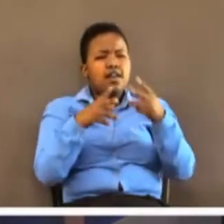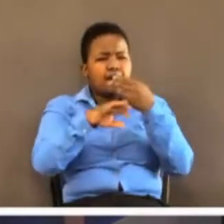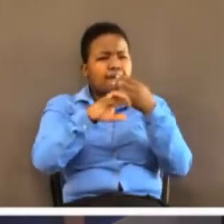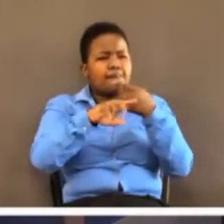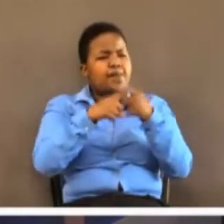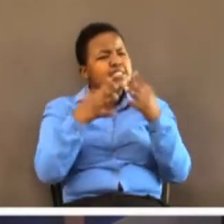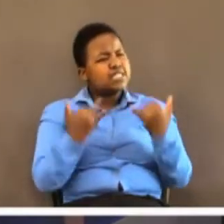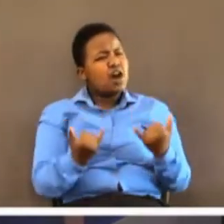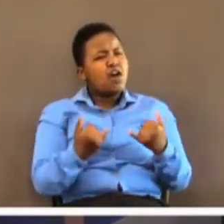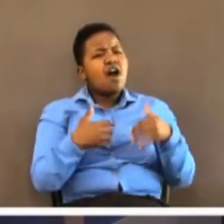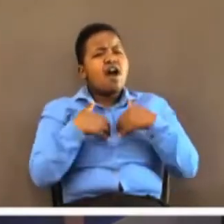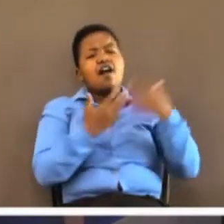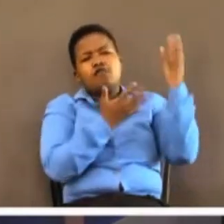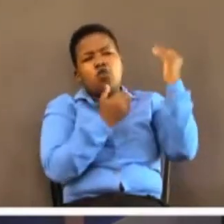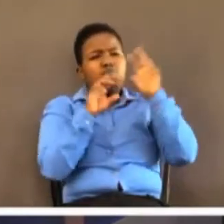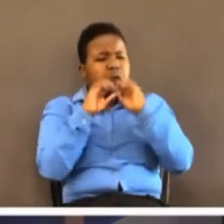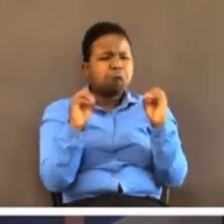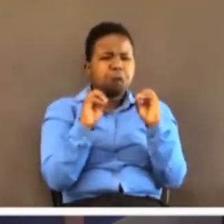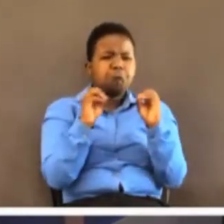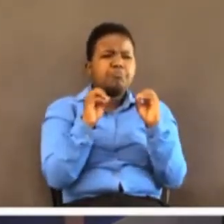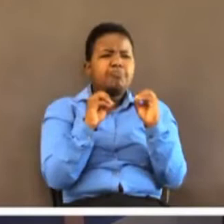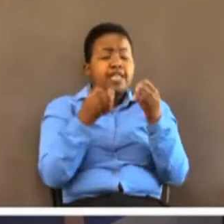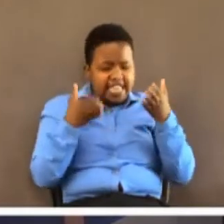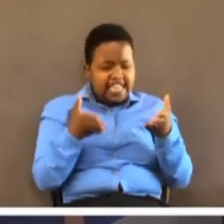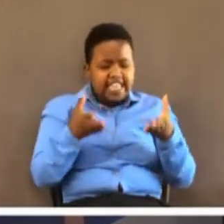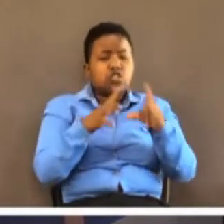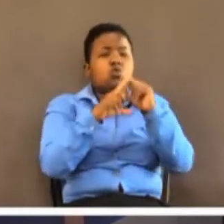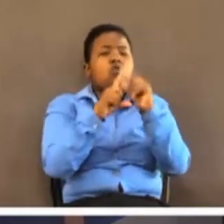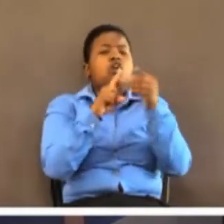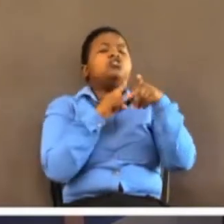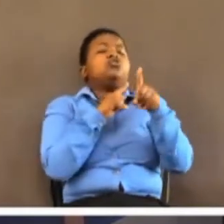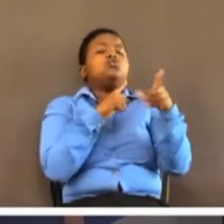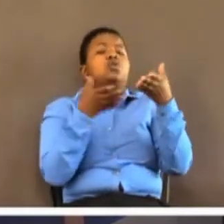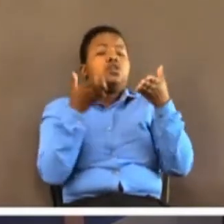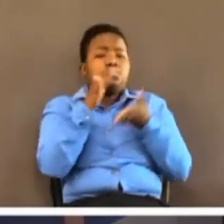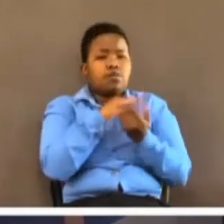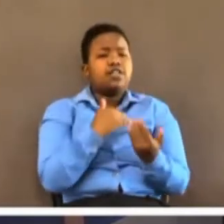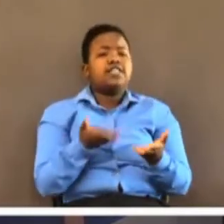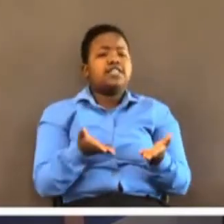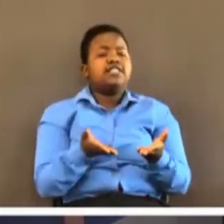This is your word this morning. This is your word. This is your word.